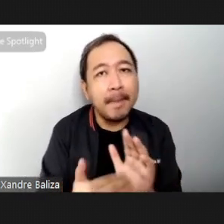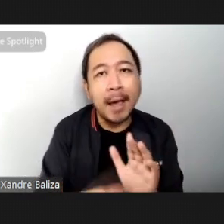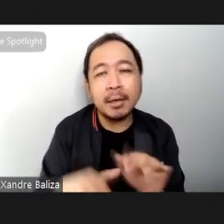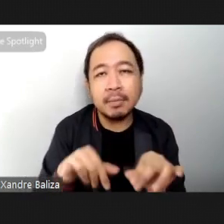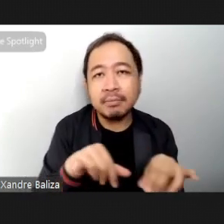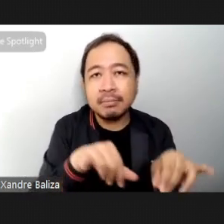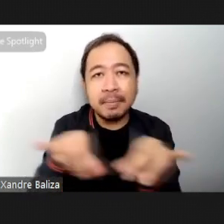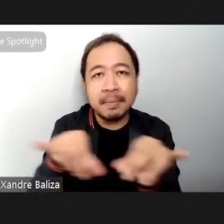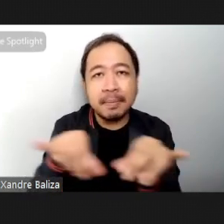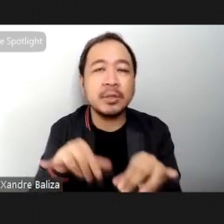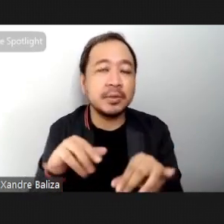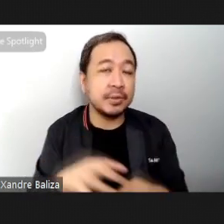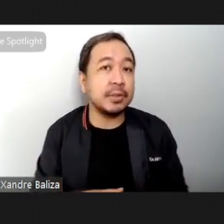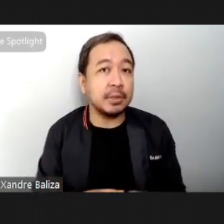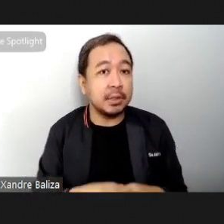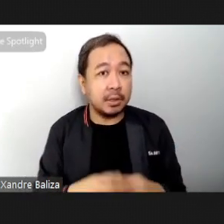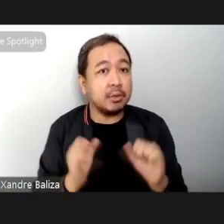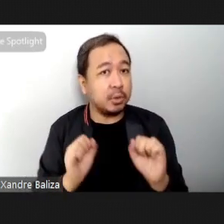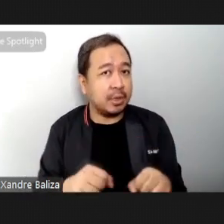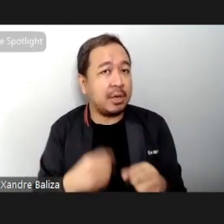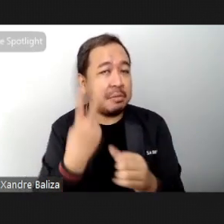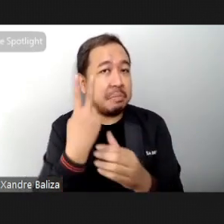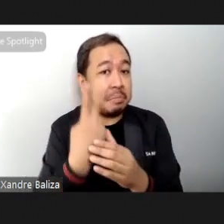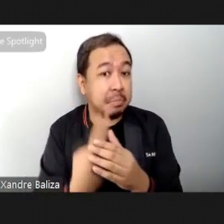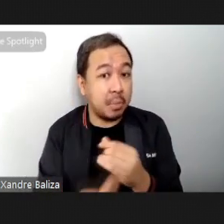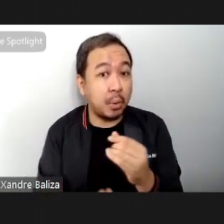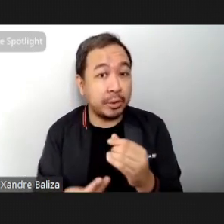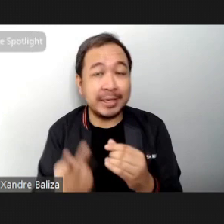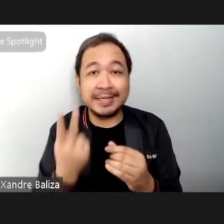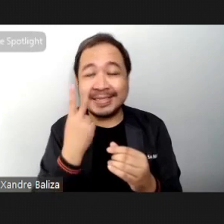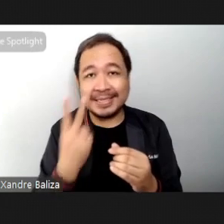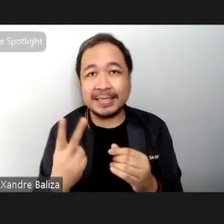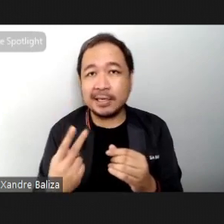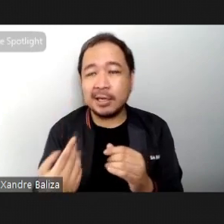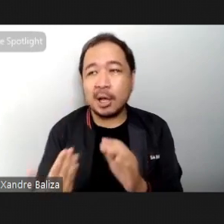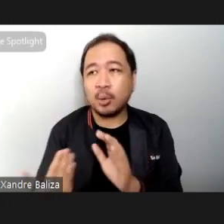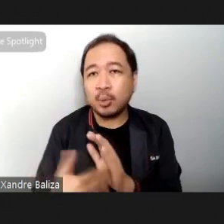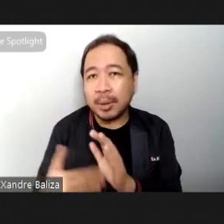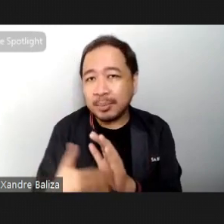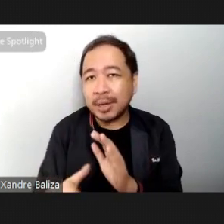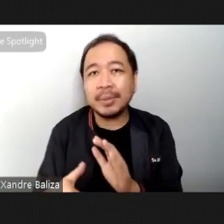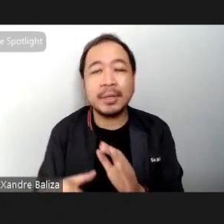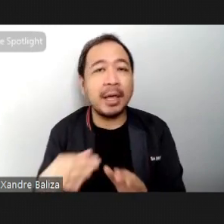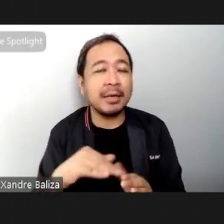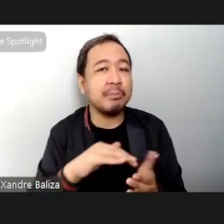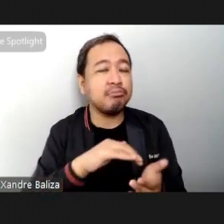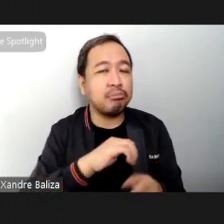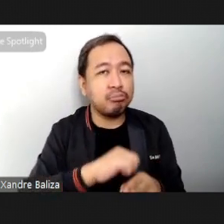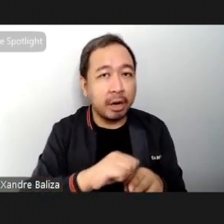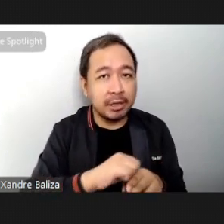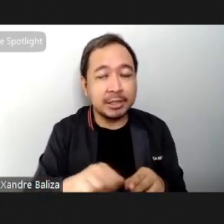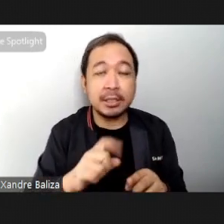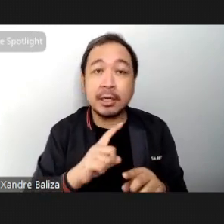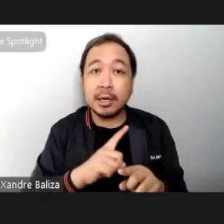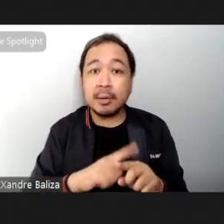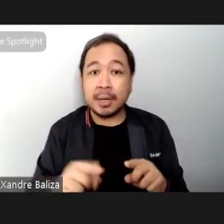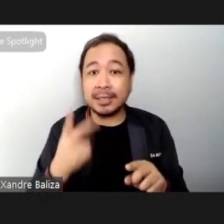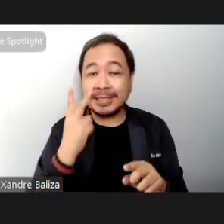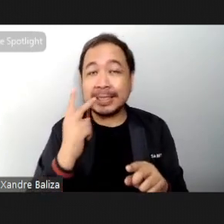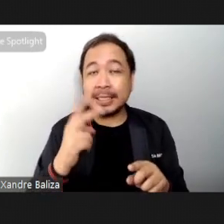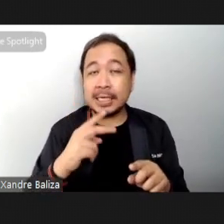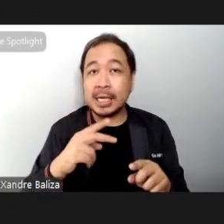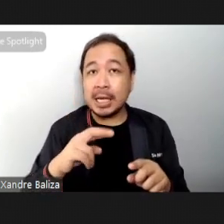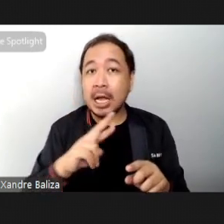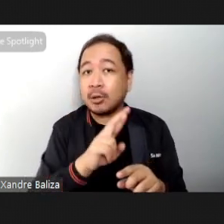movement of course you can do both when you put in the reps and practice technique but in rope flow we really break from the athletic